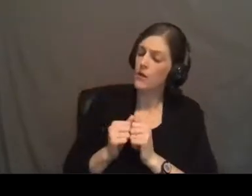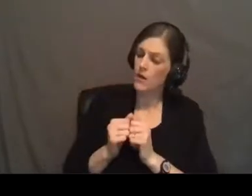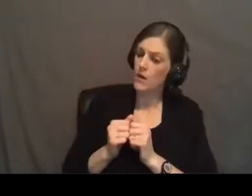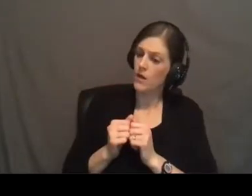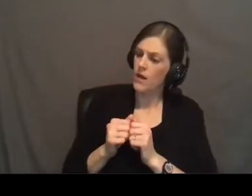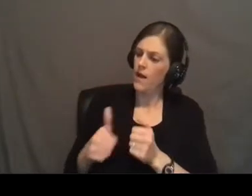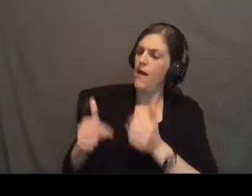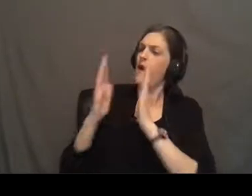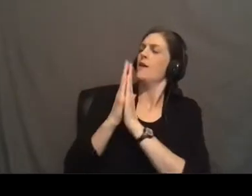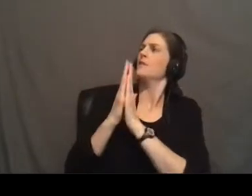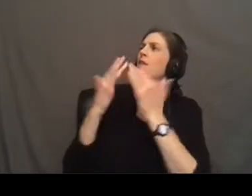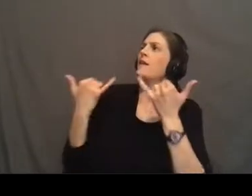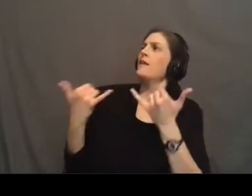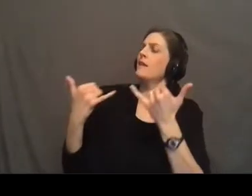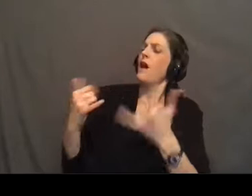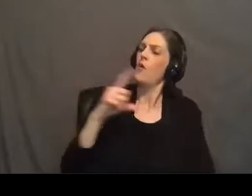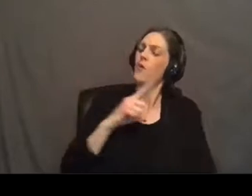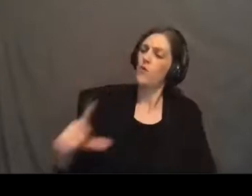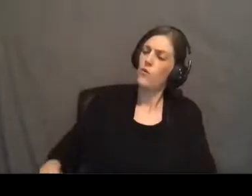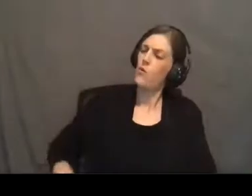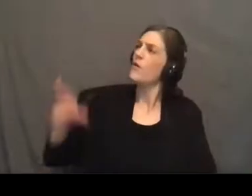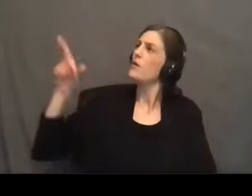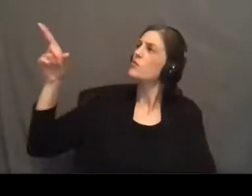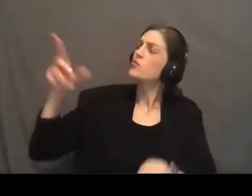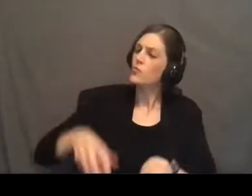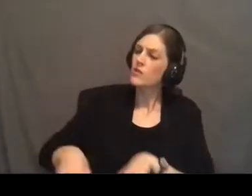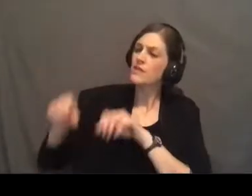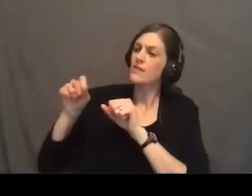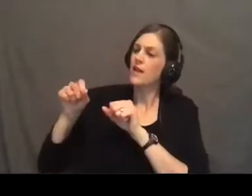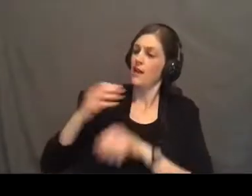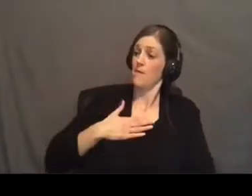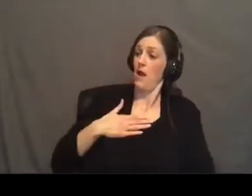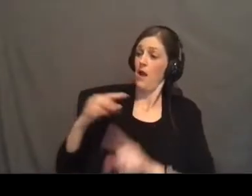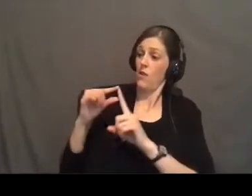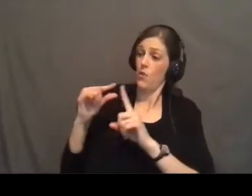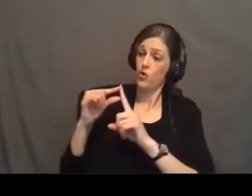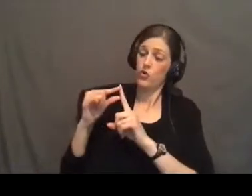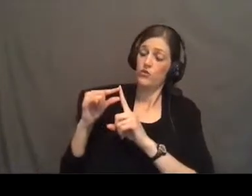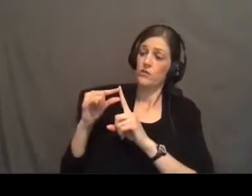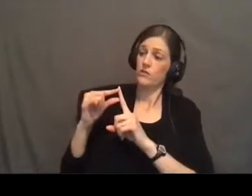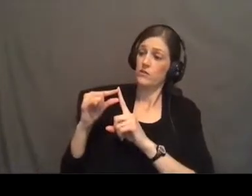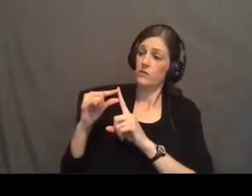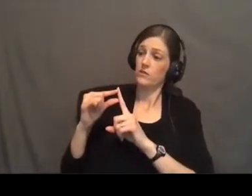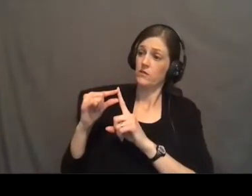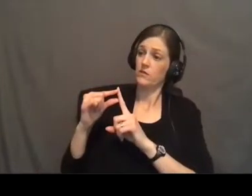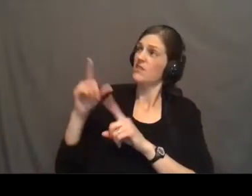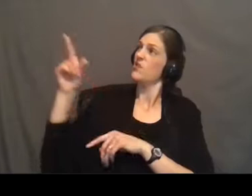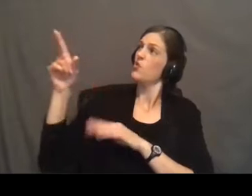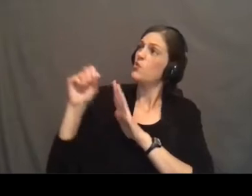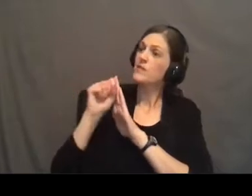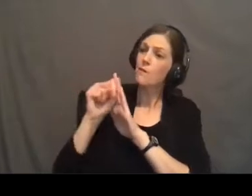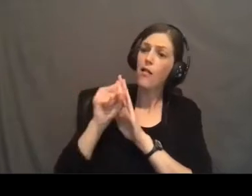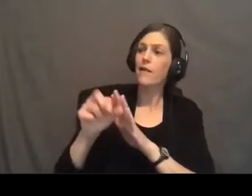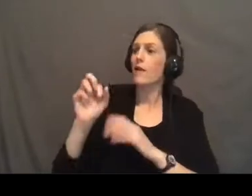and I ask that now Lord that you would take my words and you would symbolically